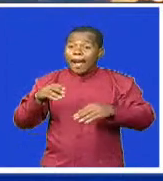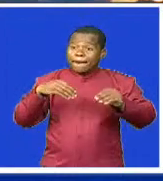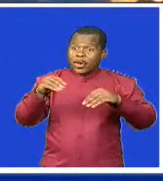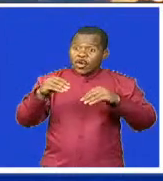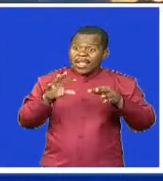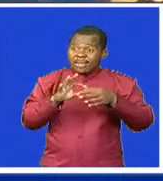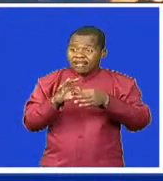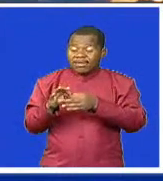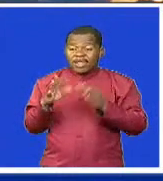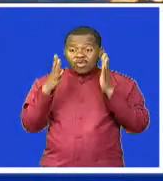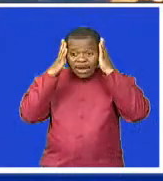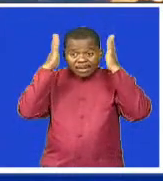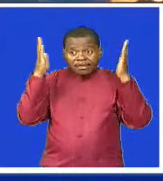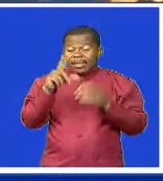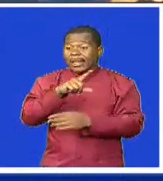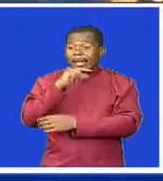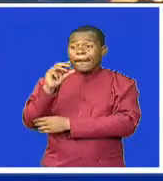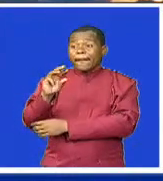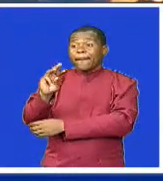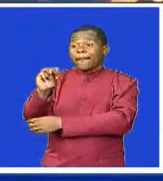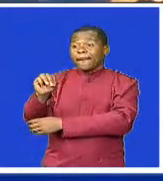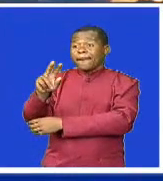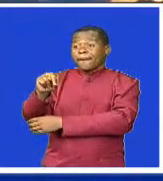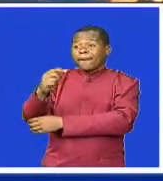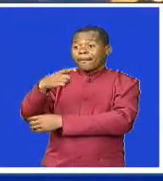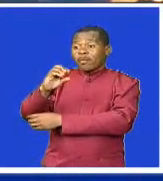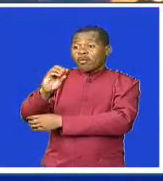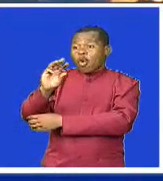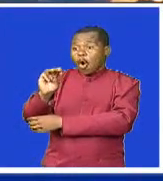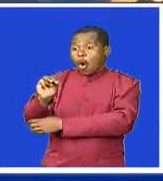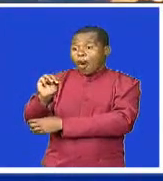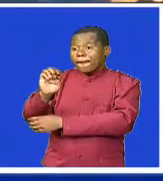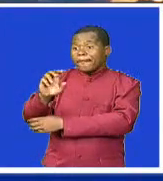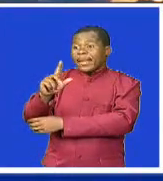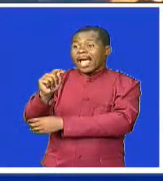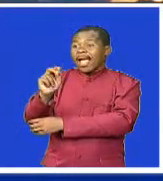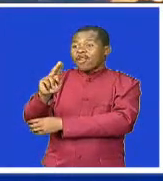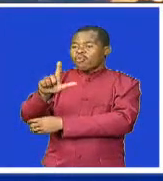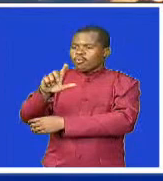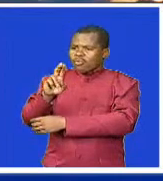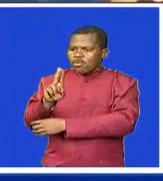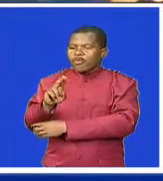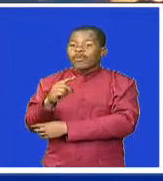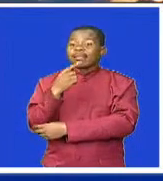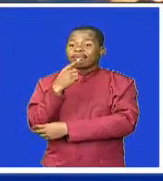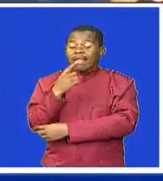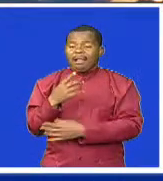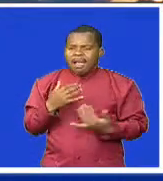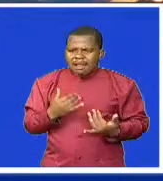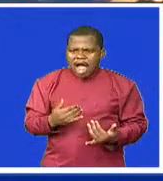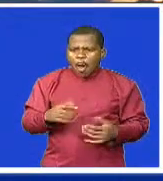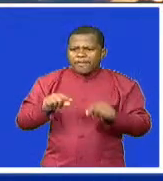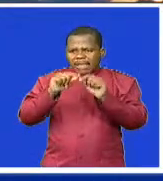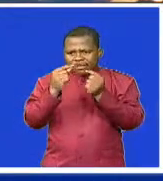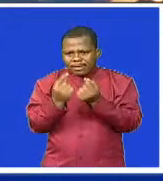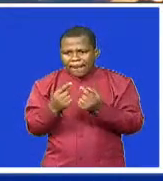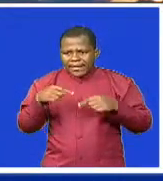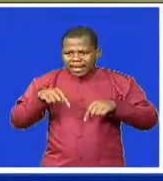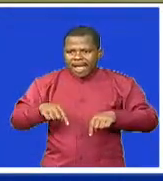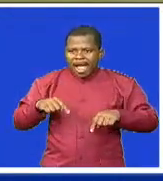says club licensing compliance among Premier League clubs currently stands at 94%.